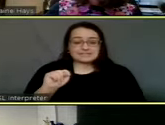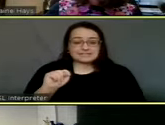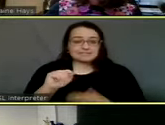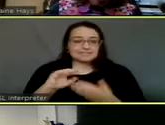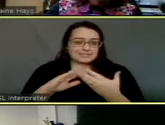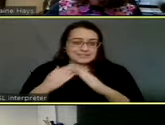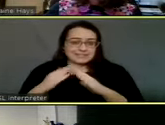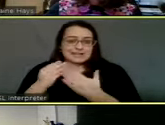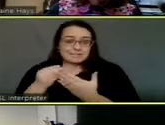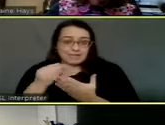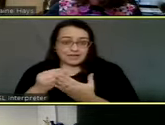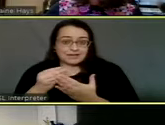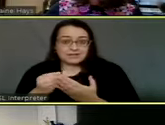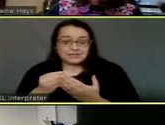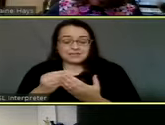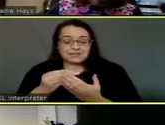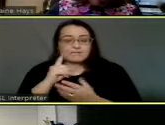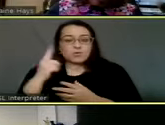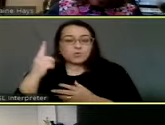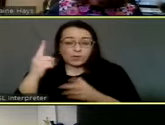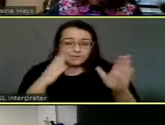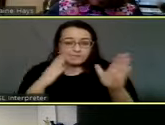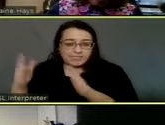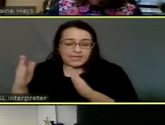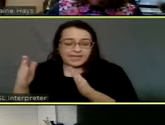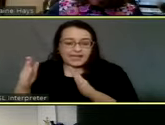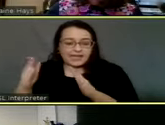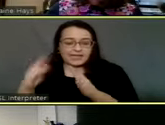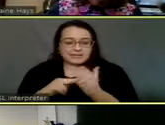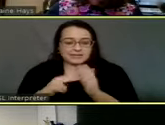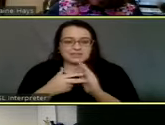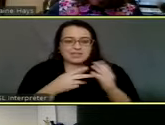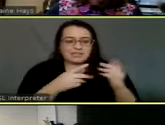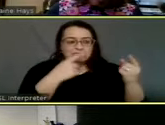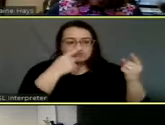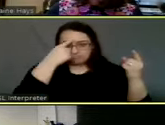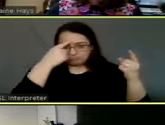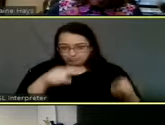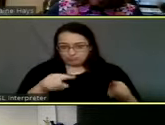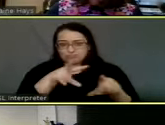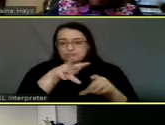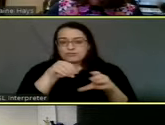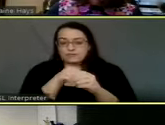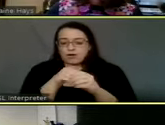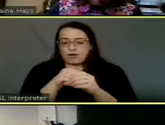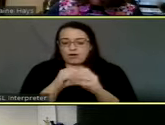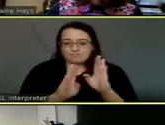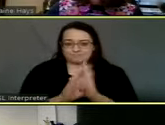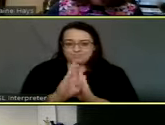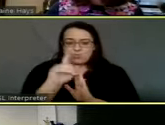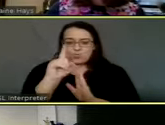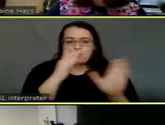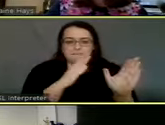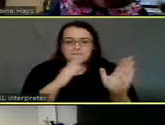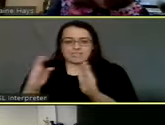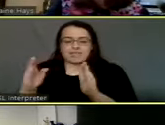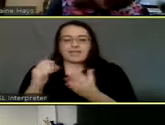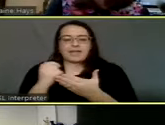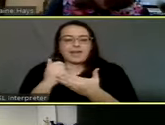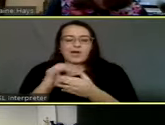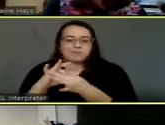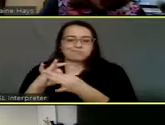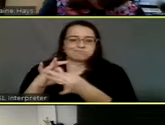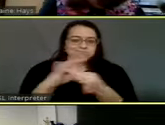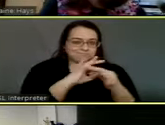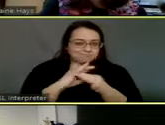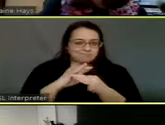dollars toward having one plan, um, uh, that would help coordinate the development of this area over the